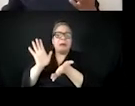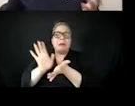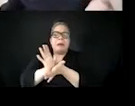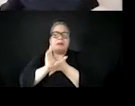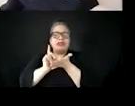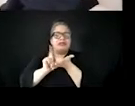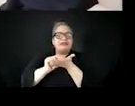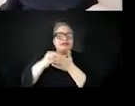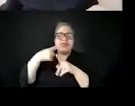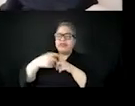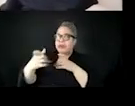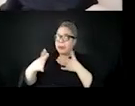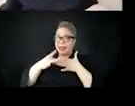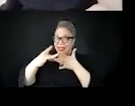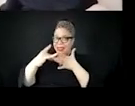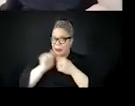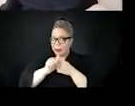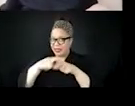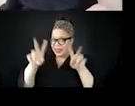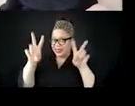sensationalism, um,